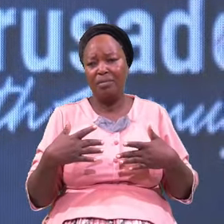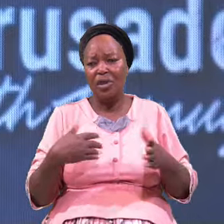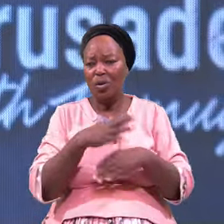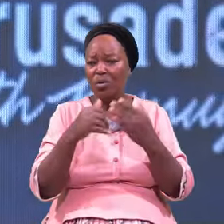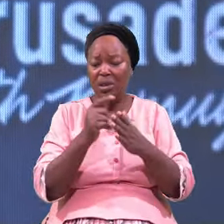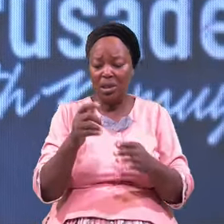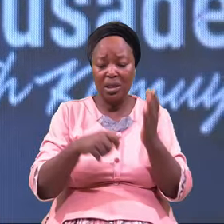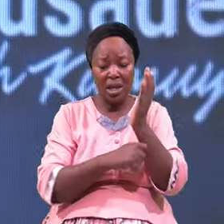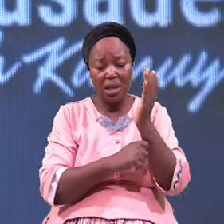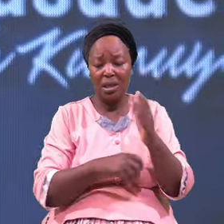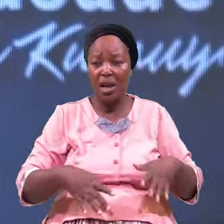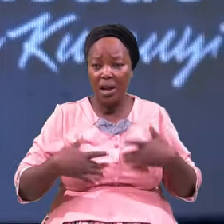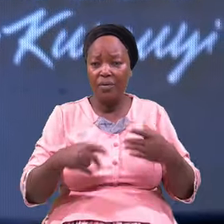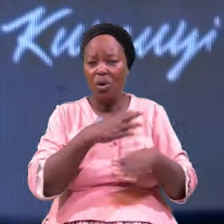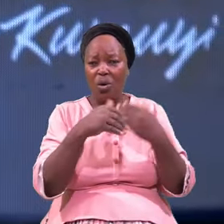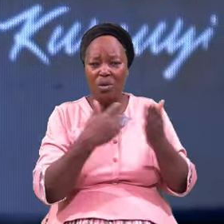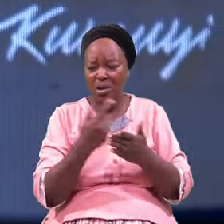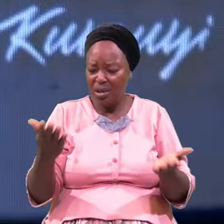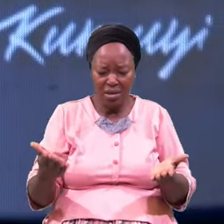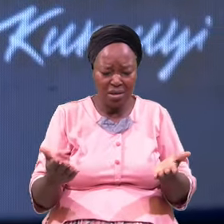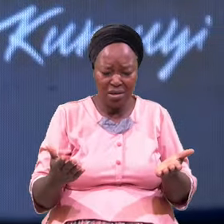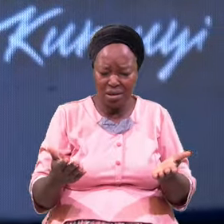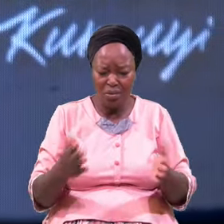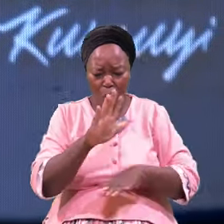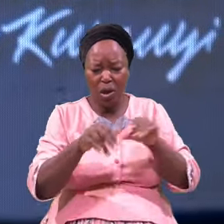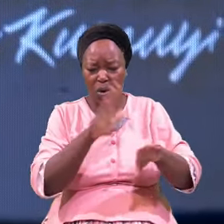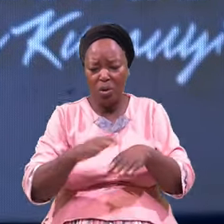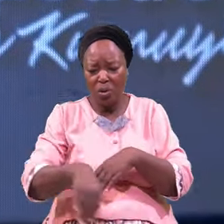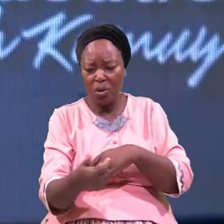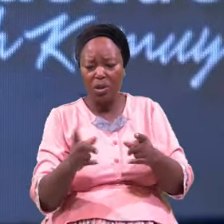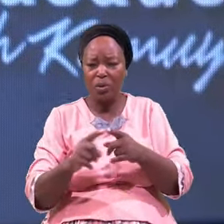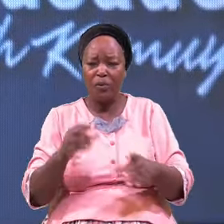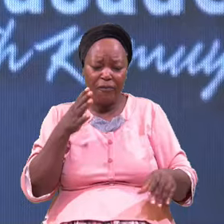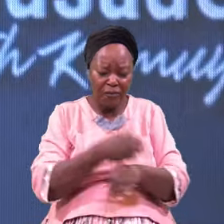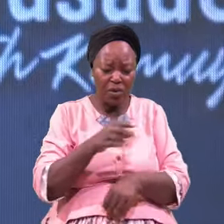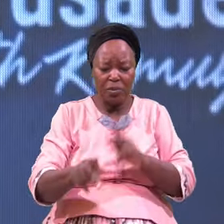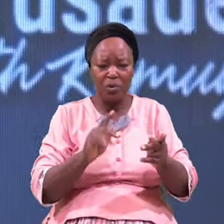All This Trampling On Others To Get What I Want